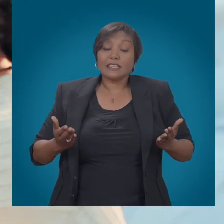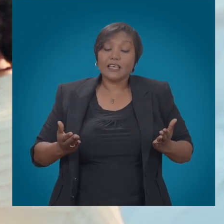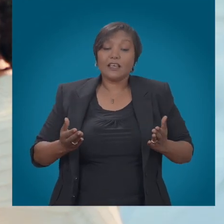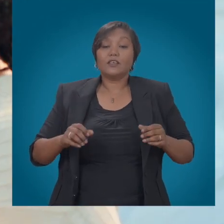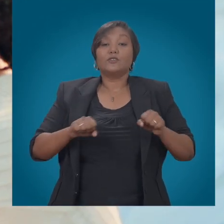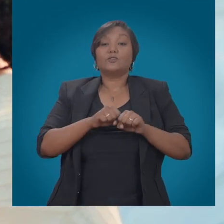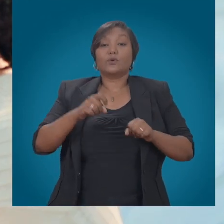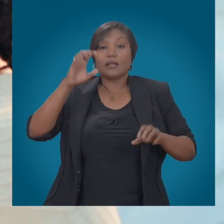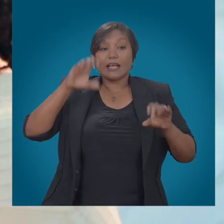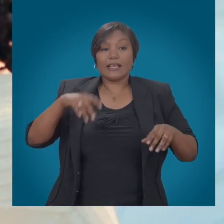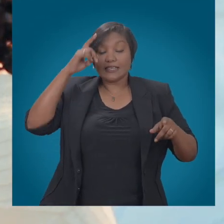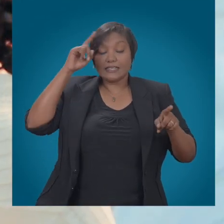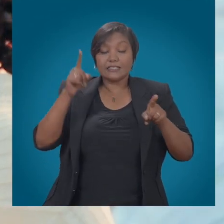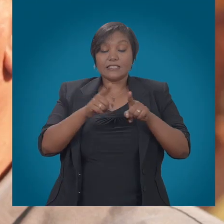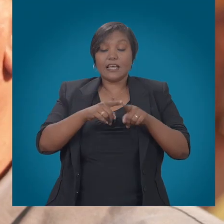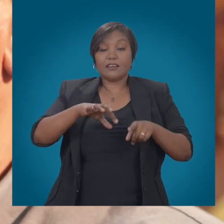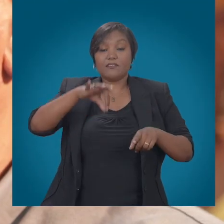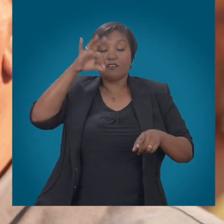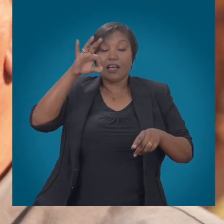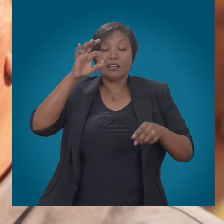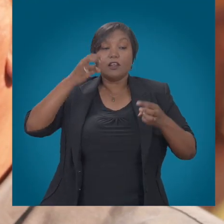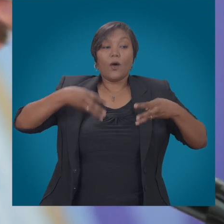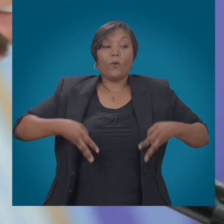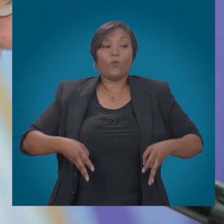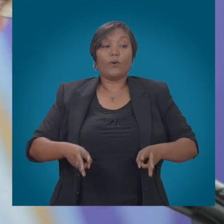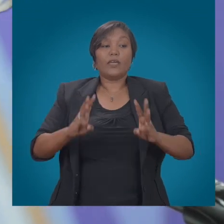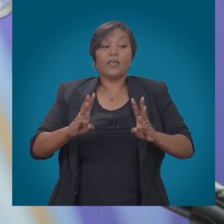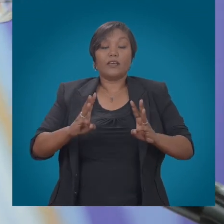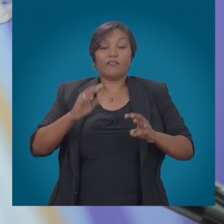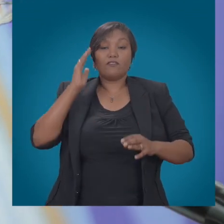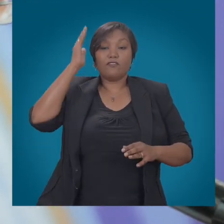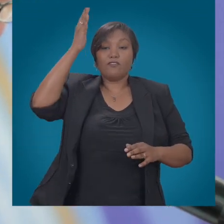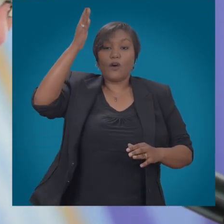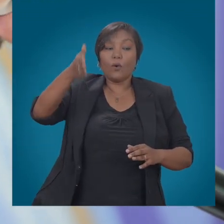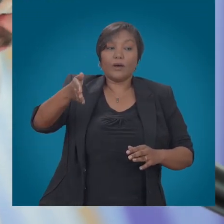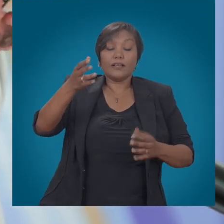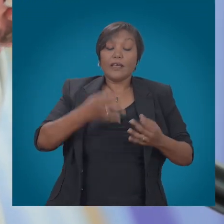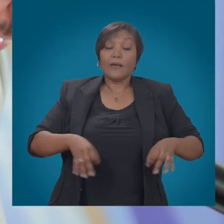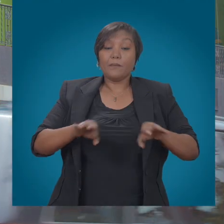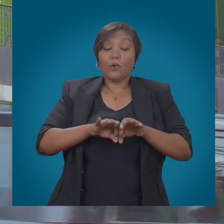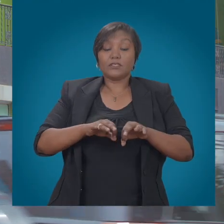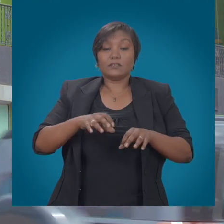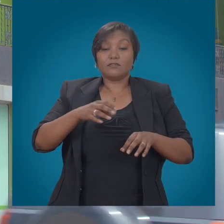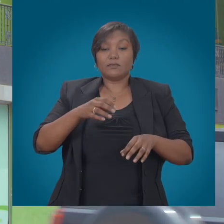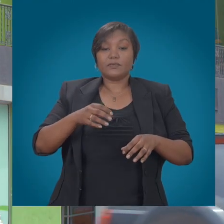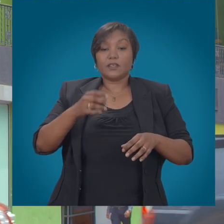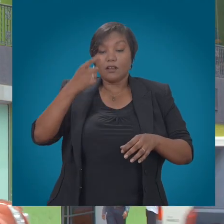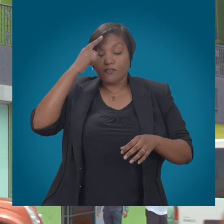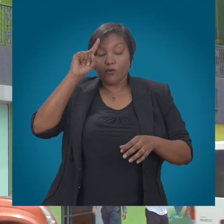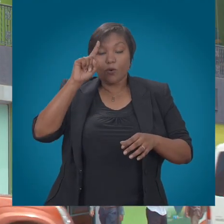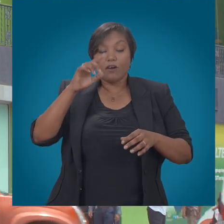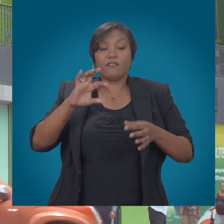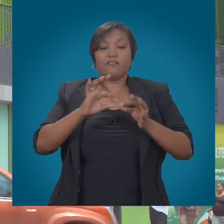on the question of regulation of over the top services was to extract the opinions of all stakeholders. This is an important step in arriving at